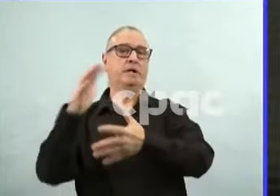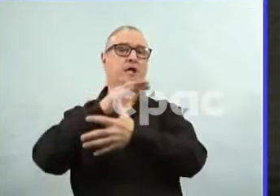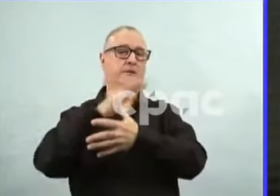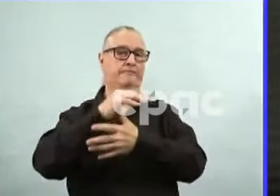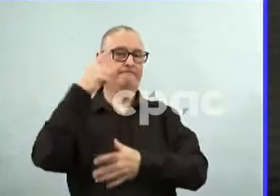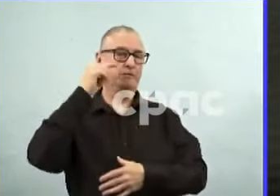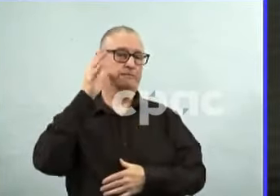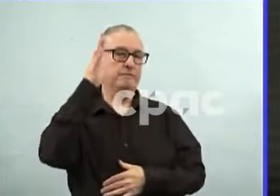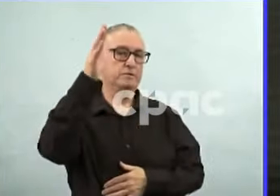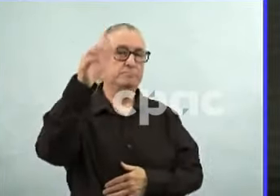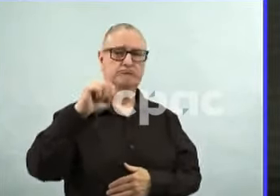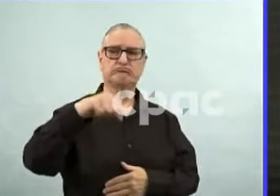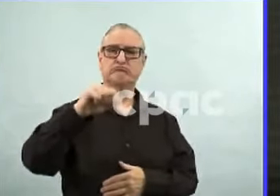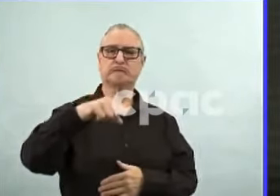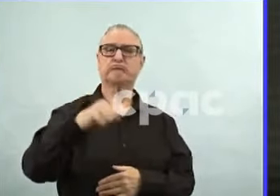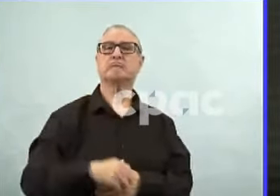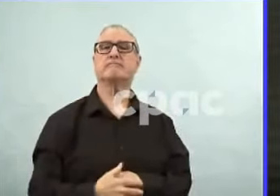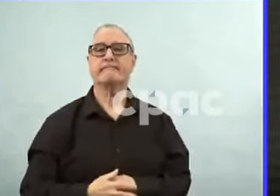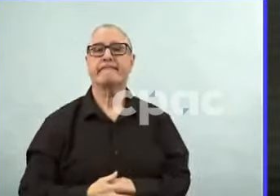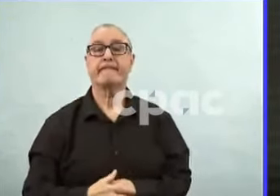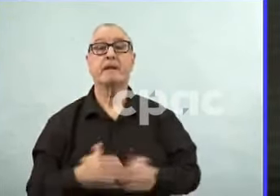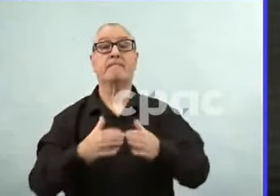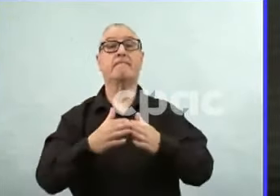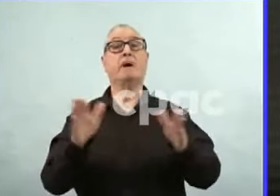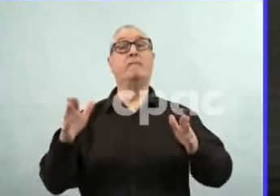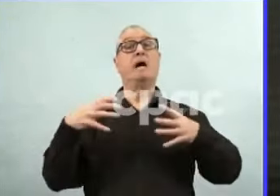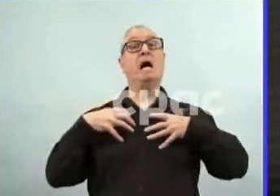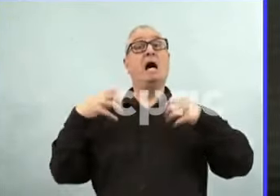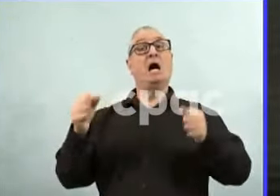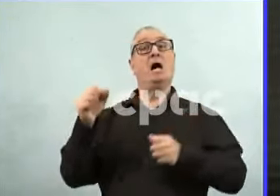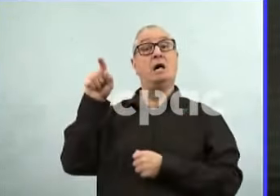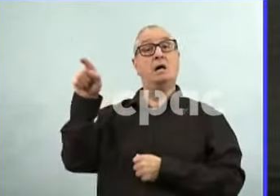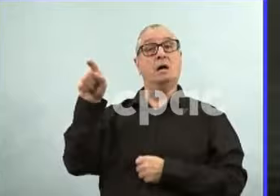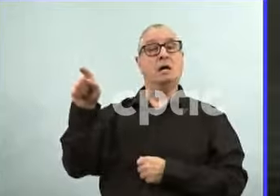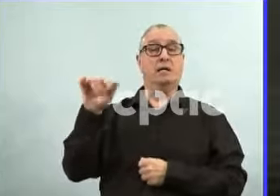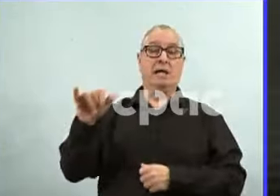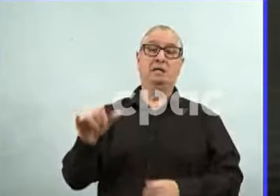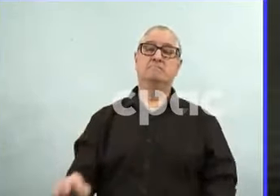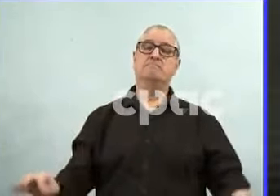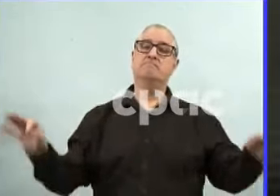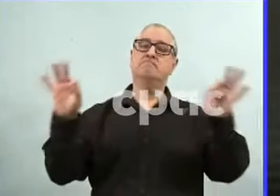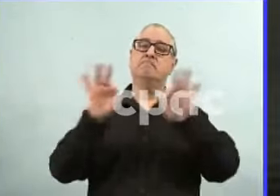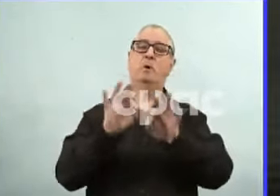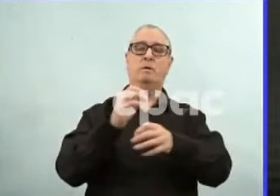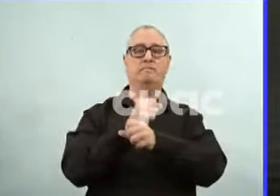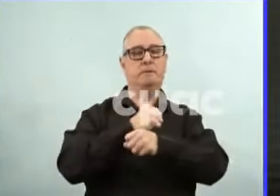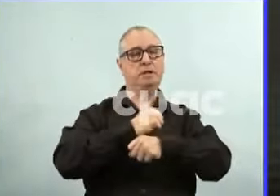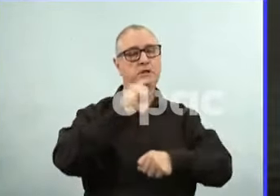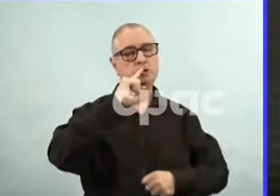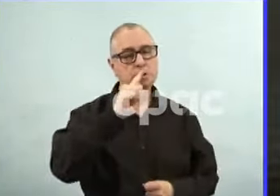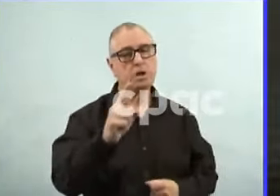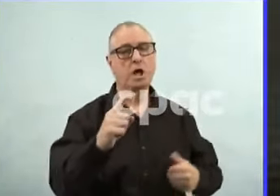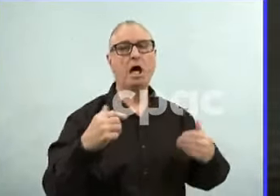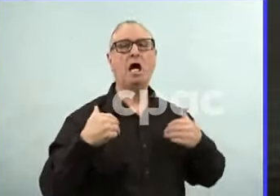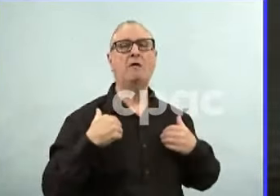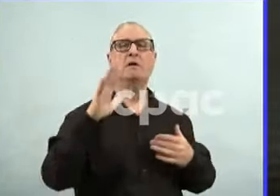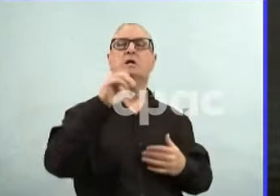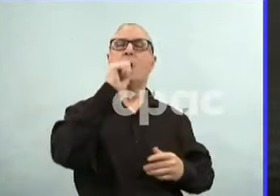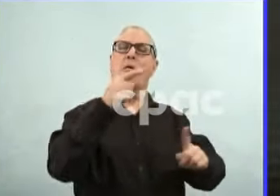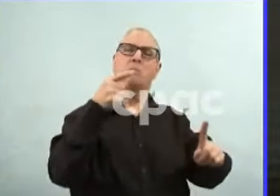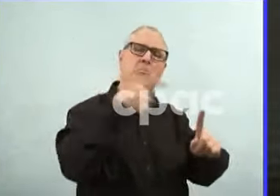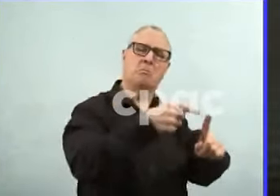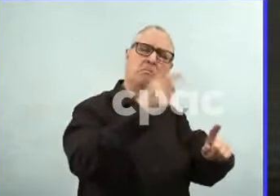priority as well because that acute care system capacity is that rate limiting step. It's not about hospital beds either. It is about